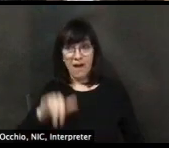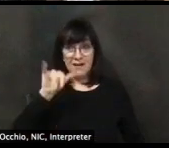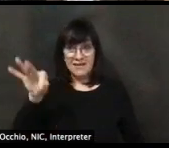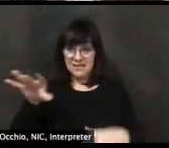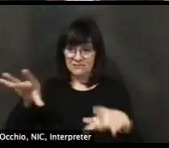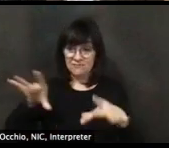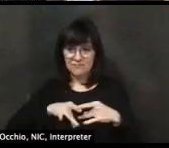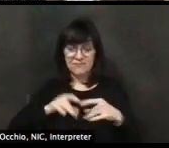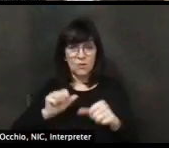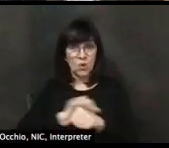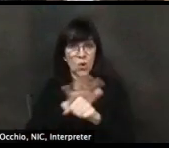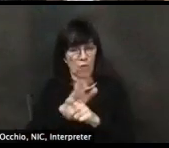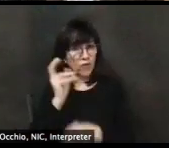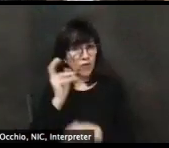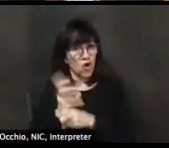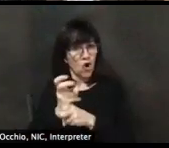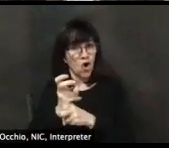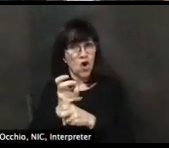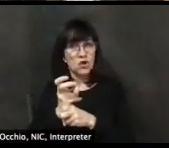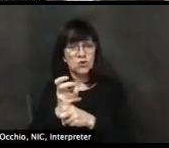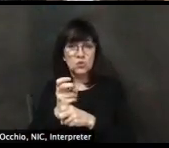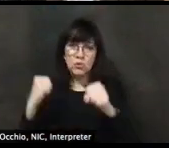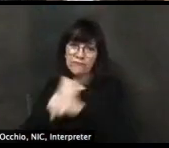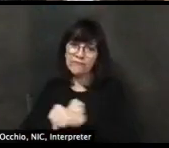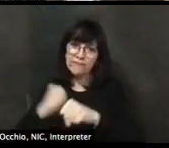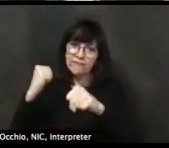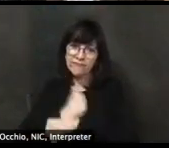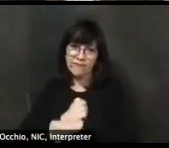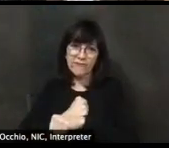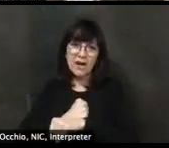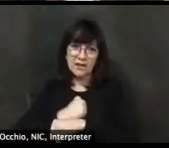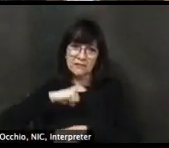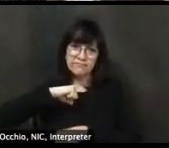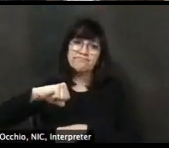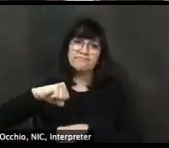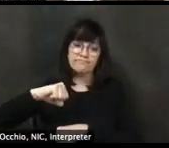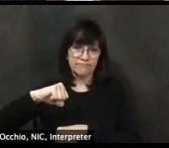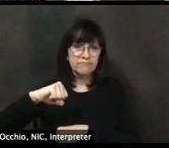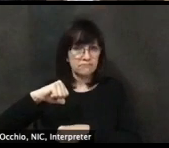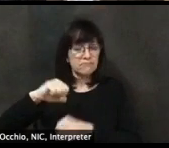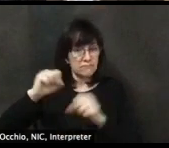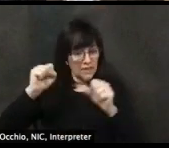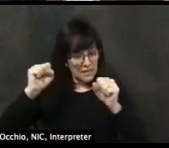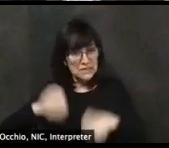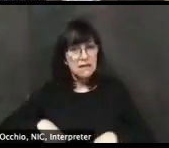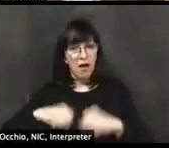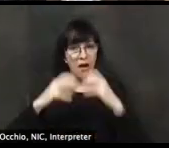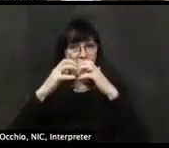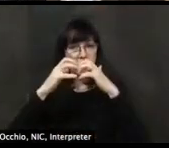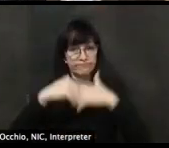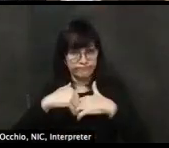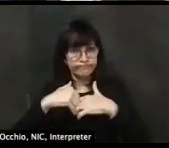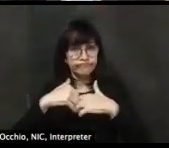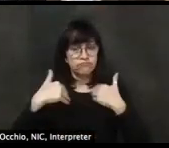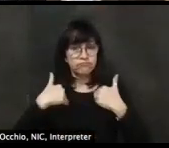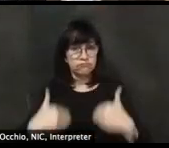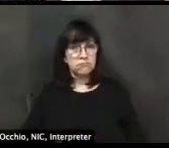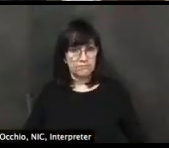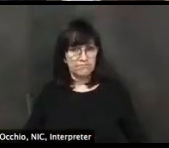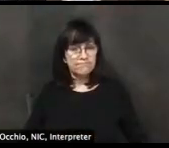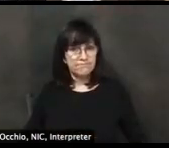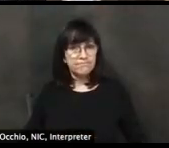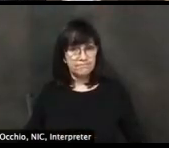that we think makes a lot of reasonable sense. Um, it does recommend waiting until phase three